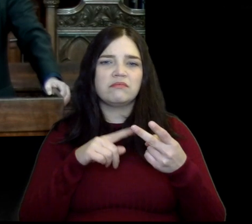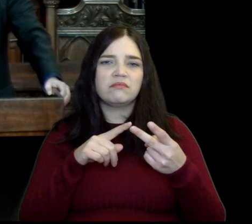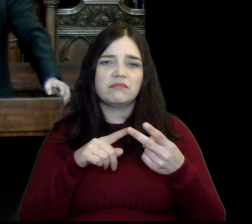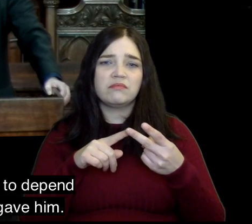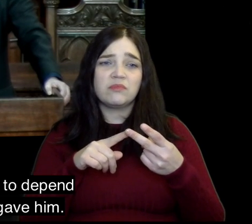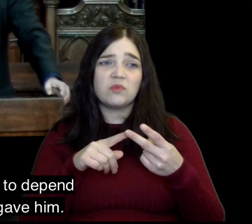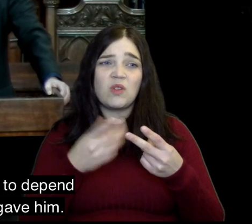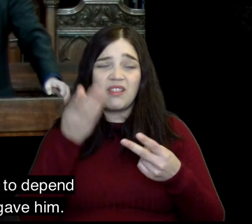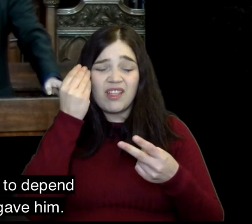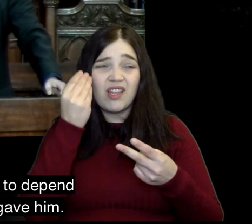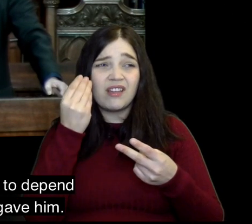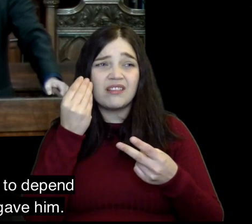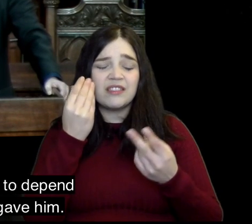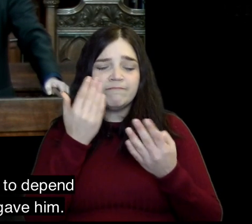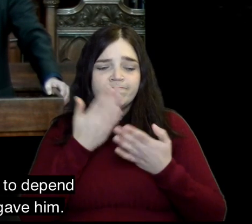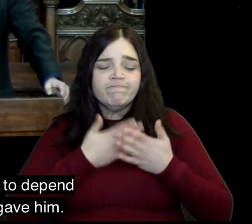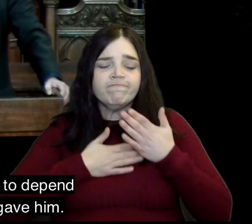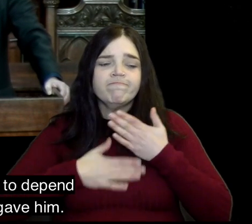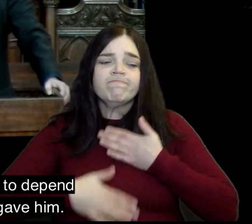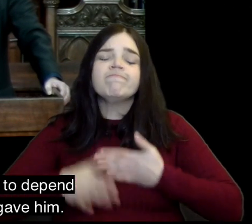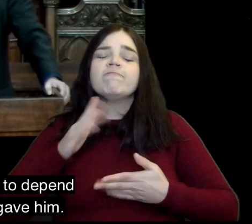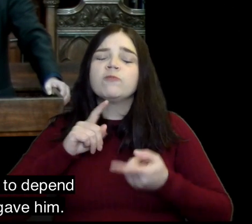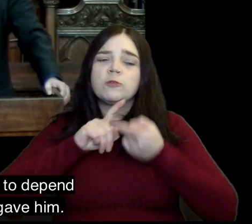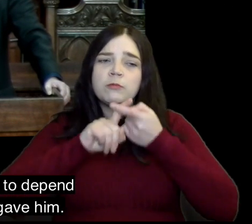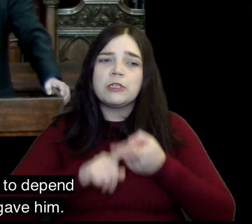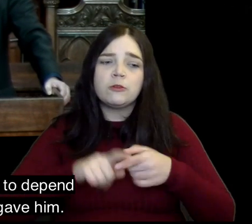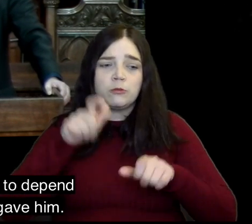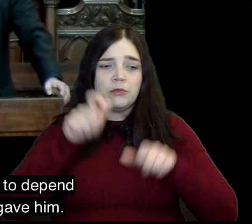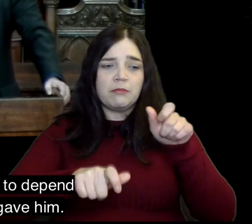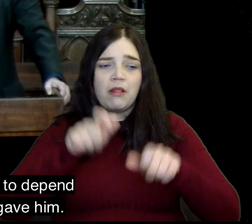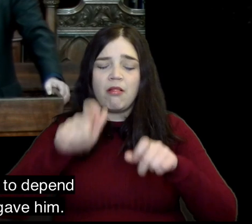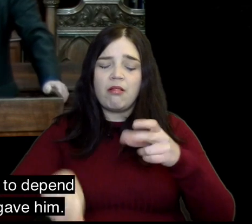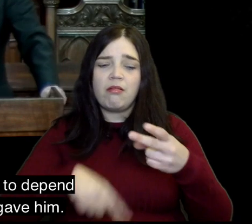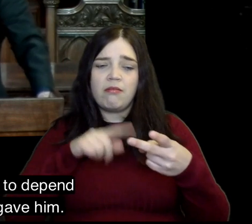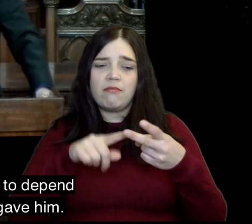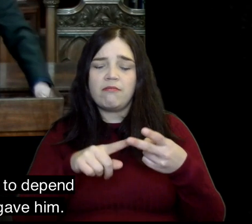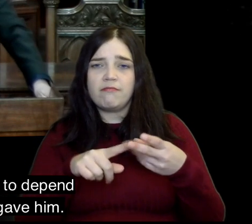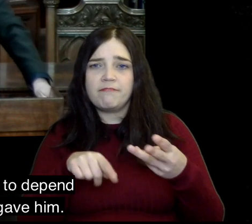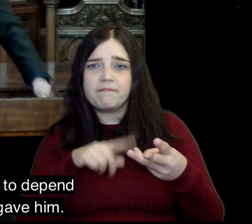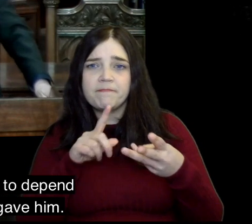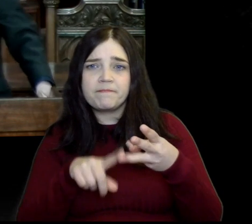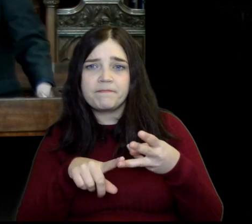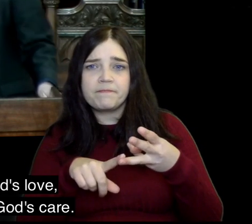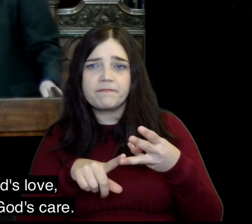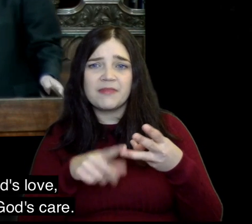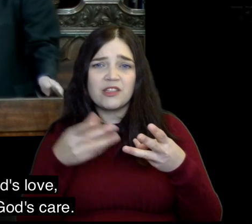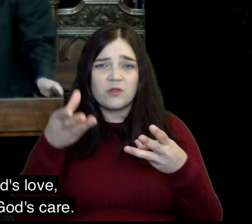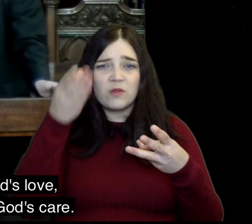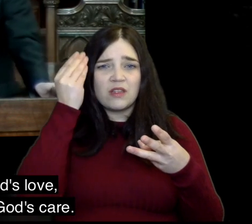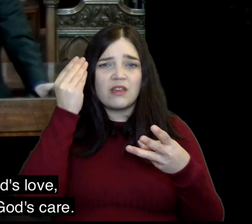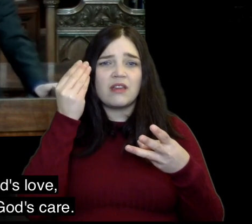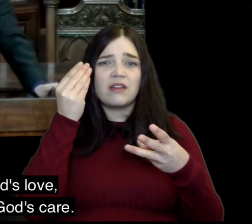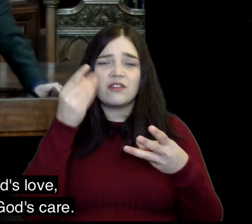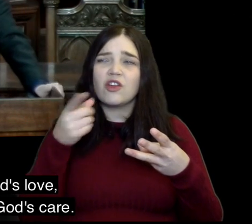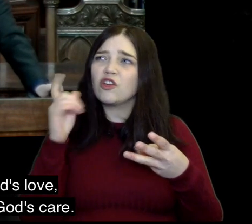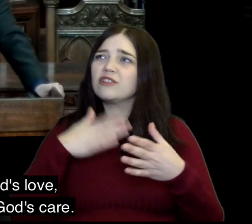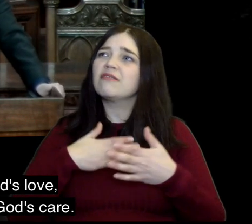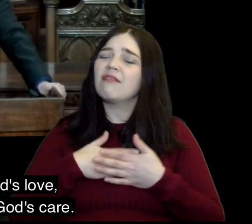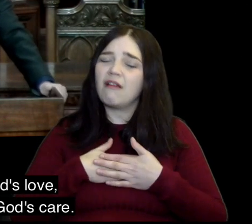to learn to depend on God to learn the humility to depend on those that God gave him